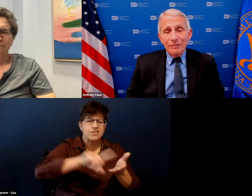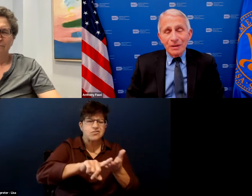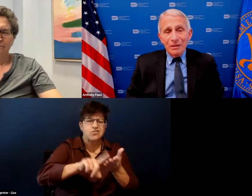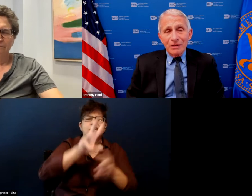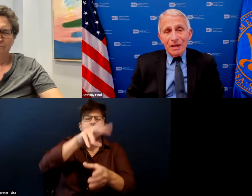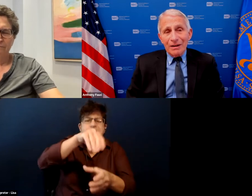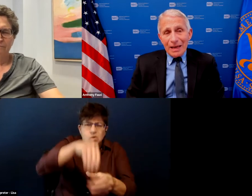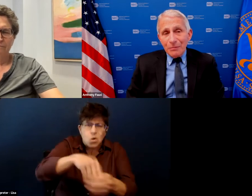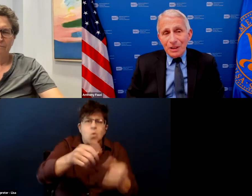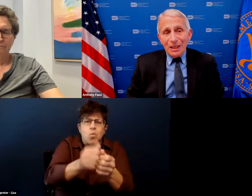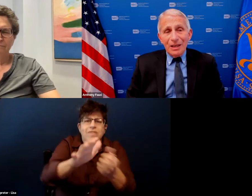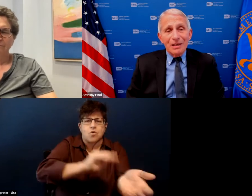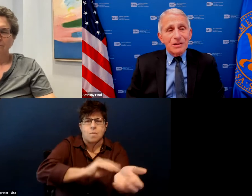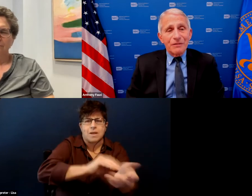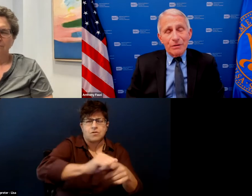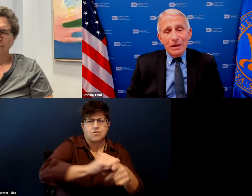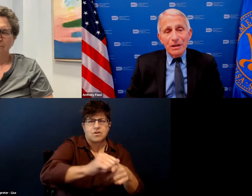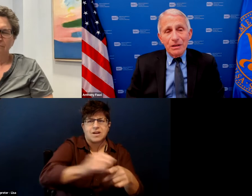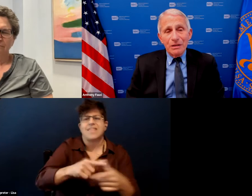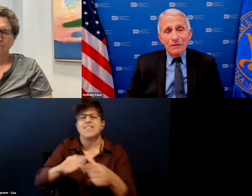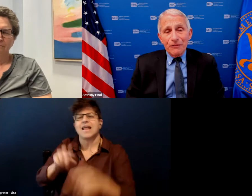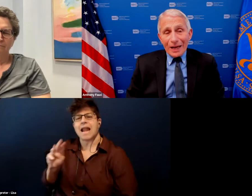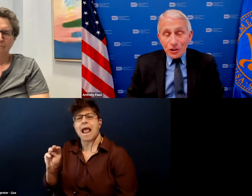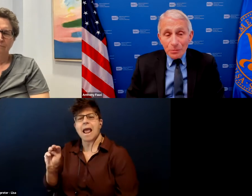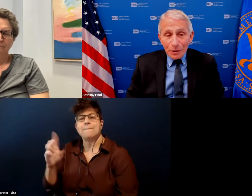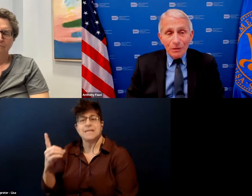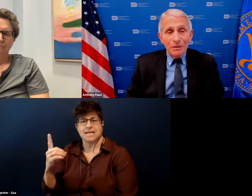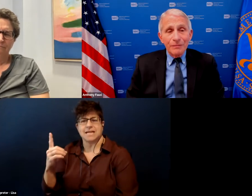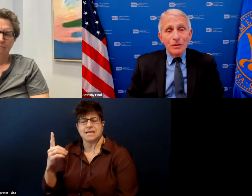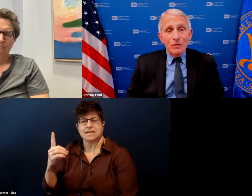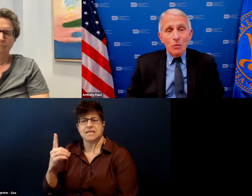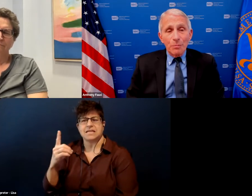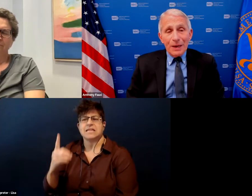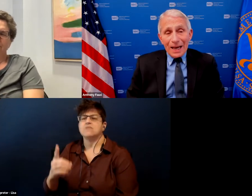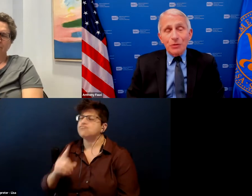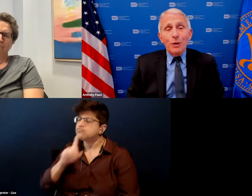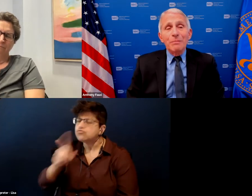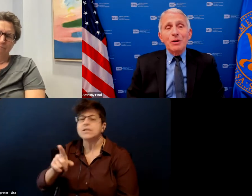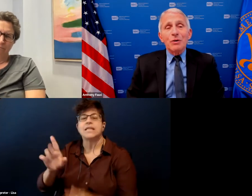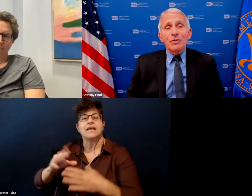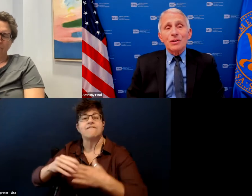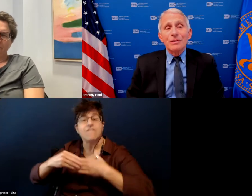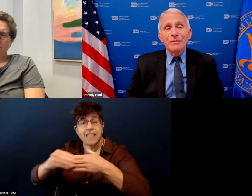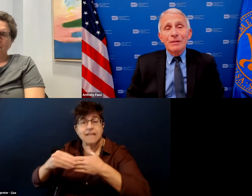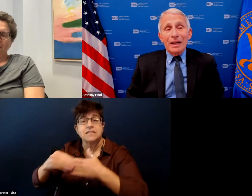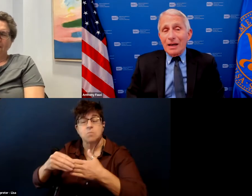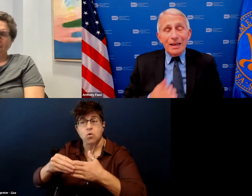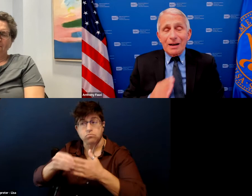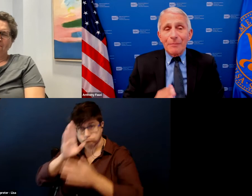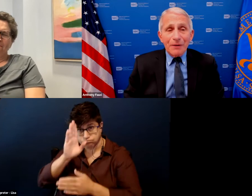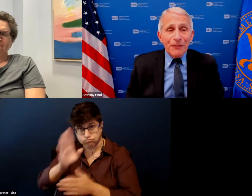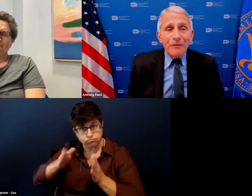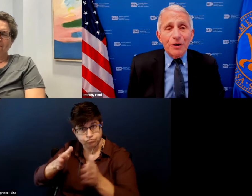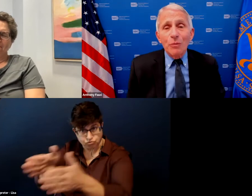then an md is a very flexible pathway because and